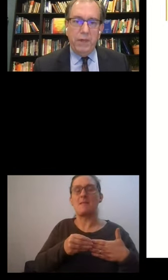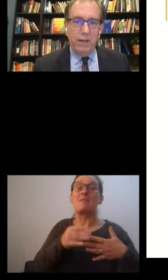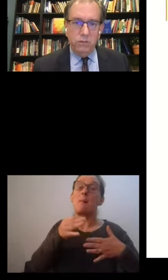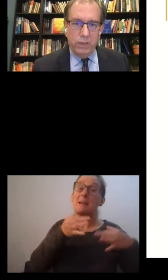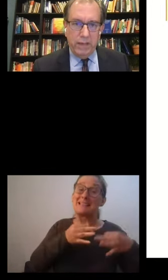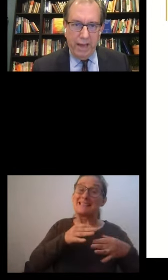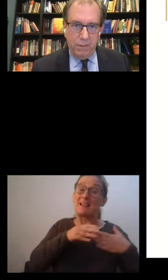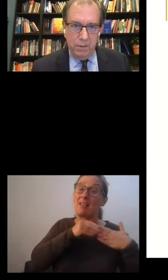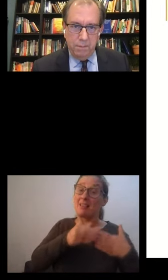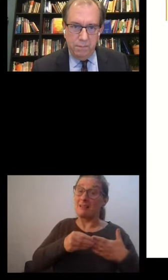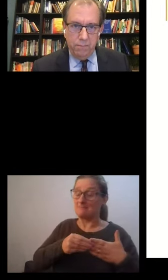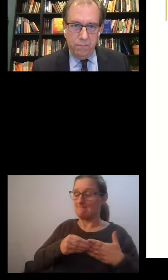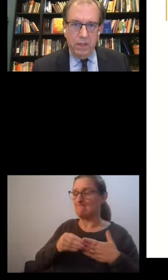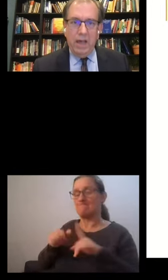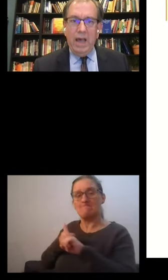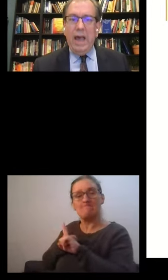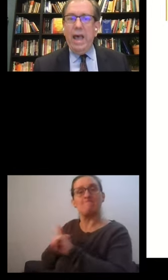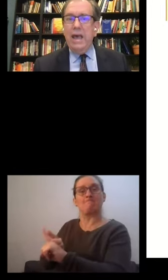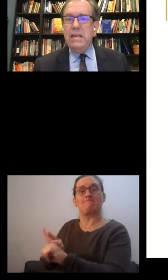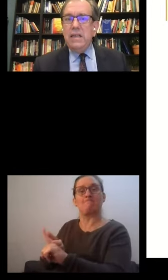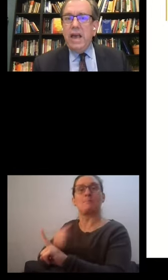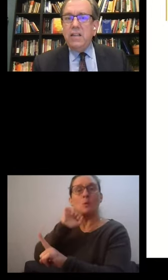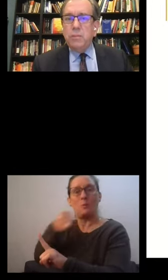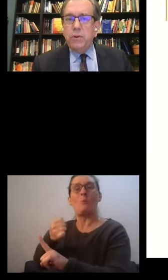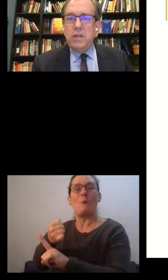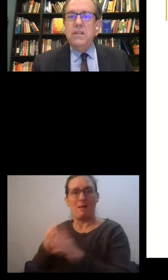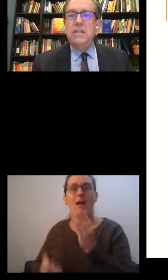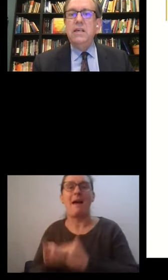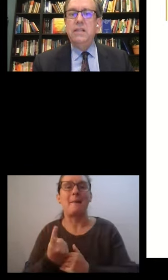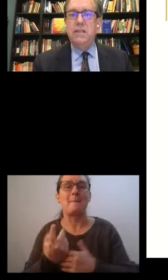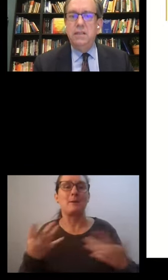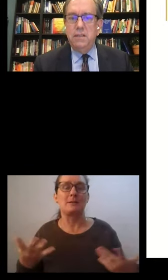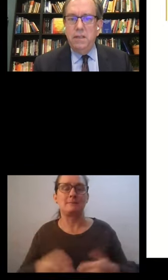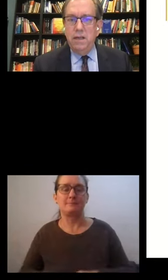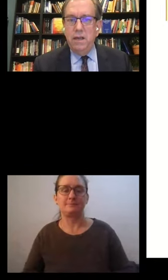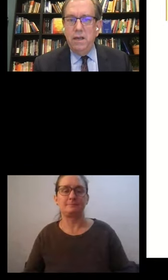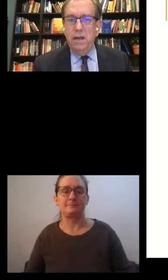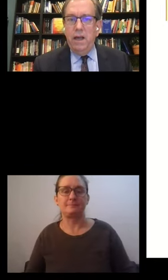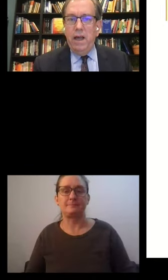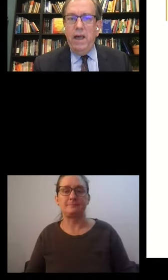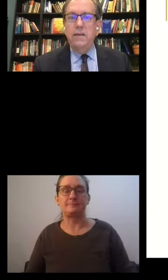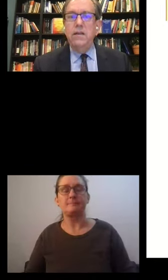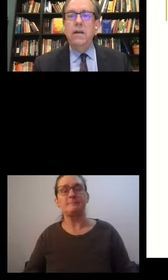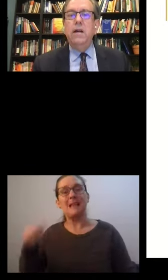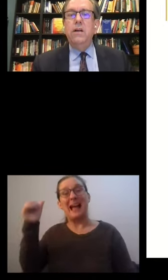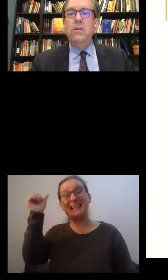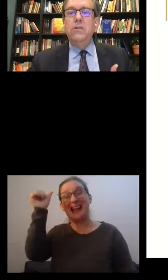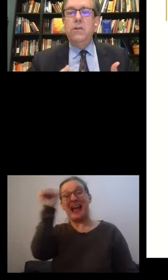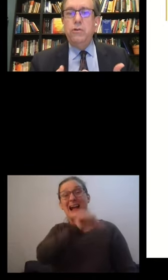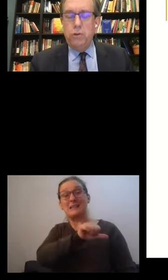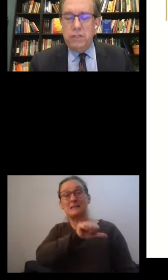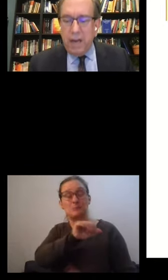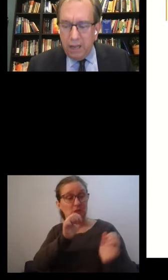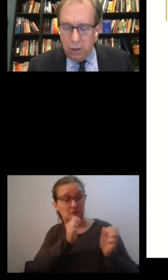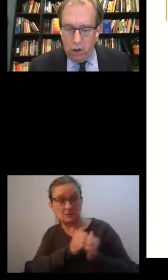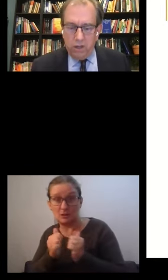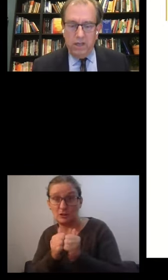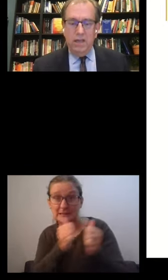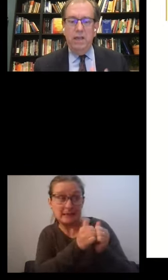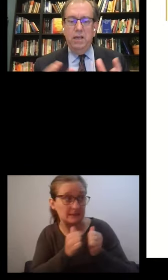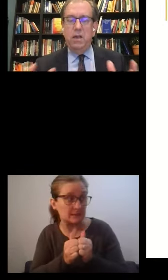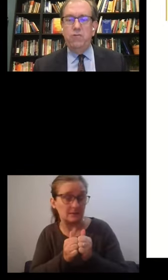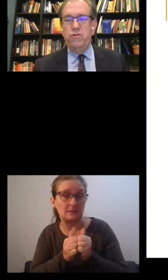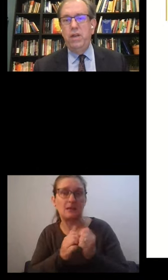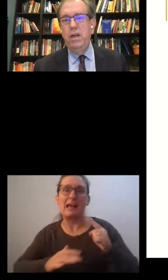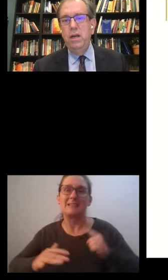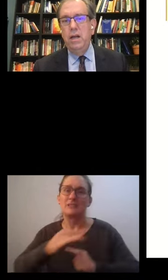things will happen. And the expert consensus and social dialogue